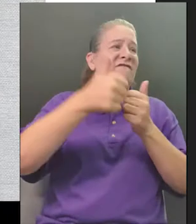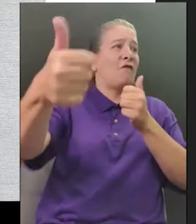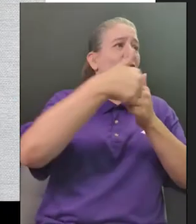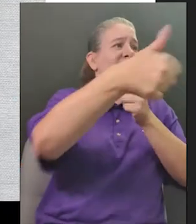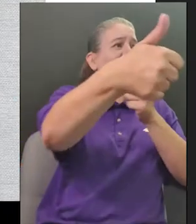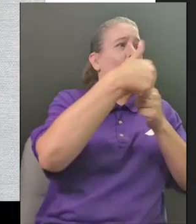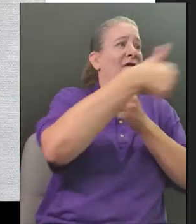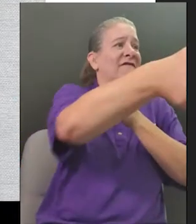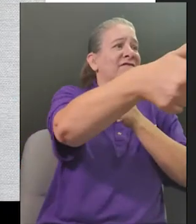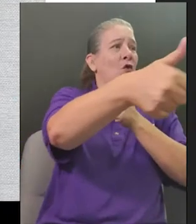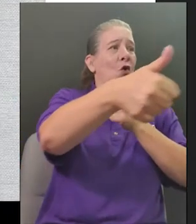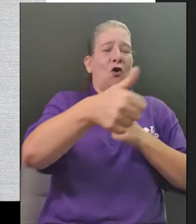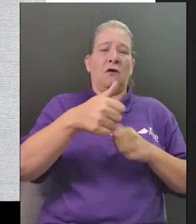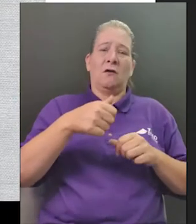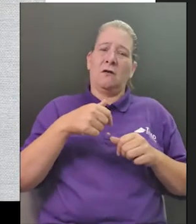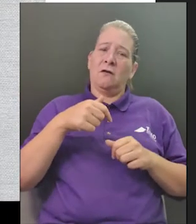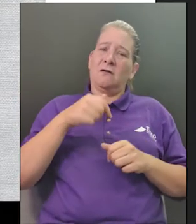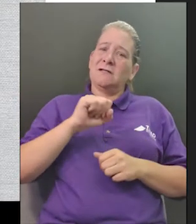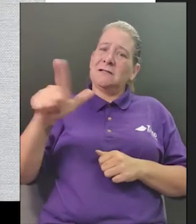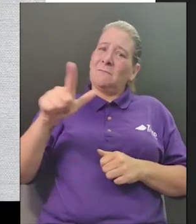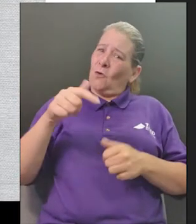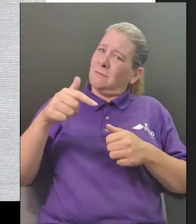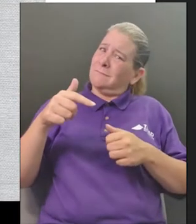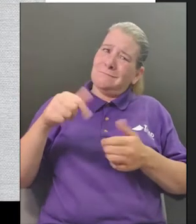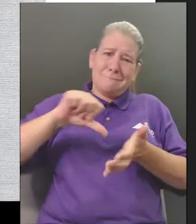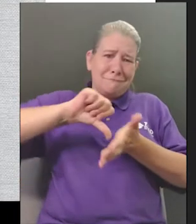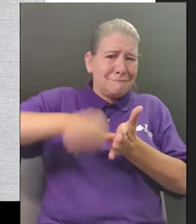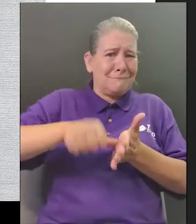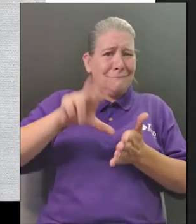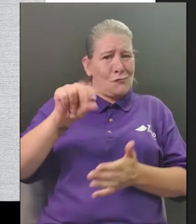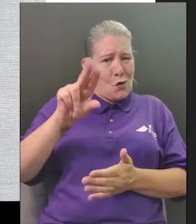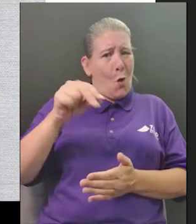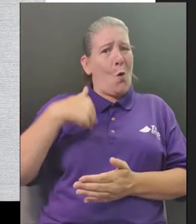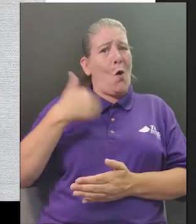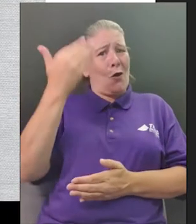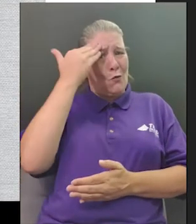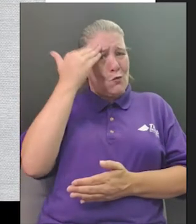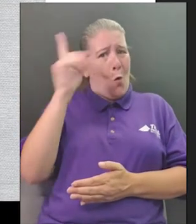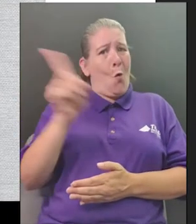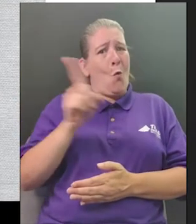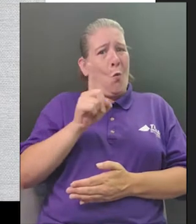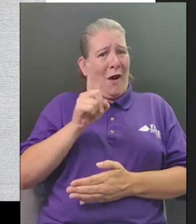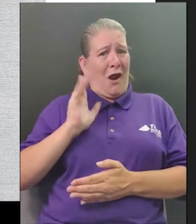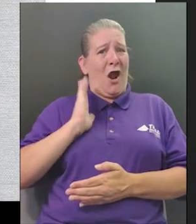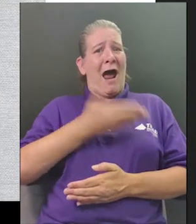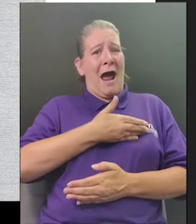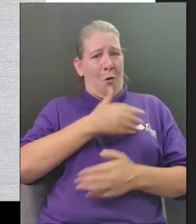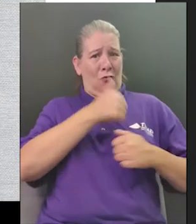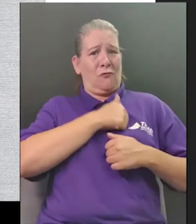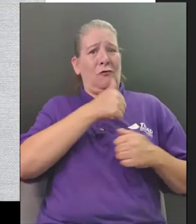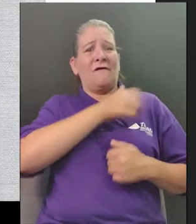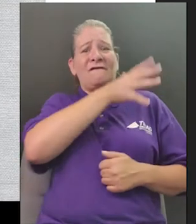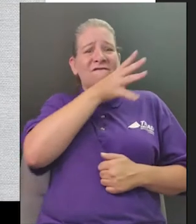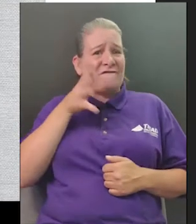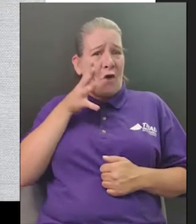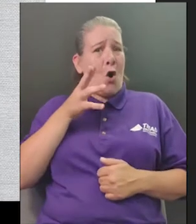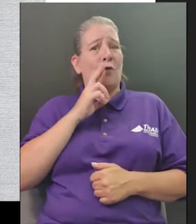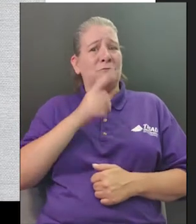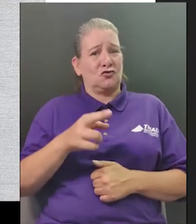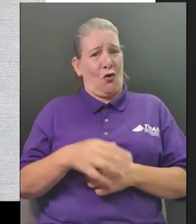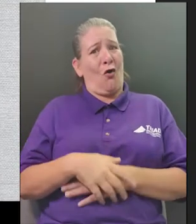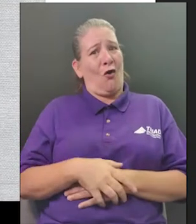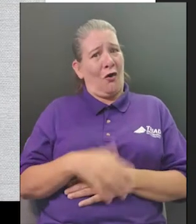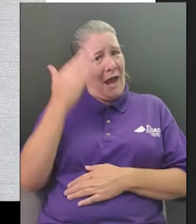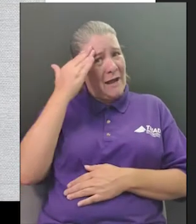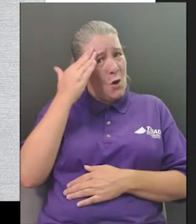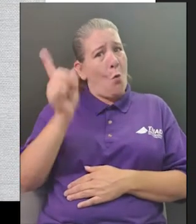day it is too dangerous father said the men are scattered far from one another but i know